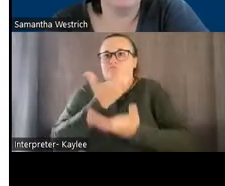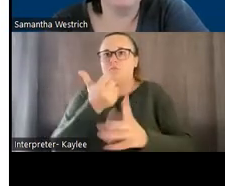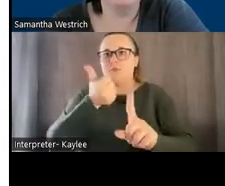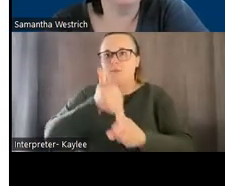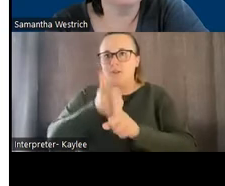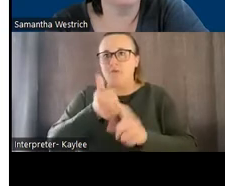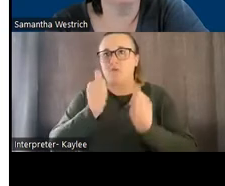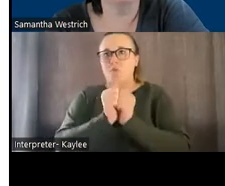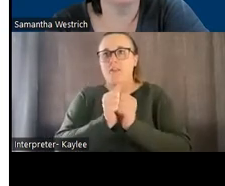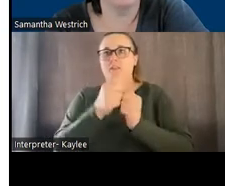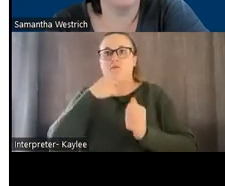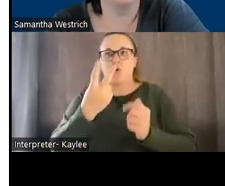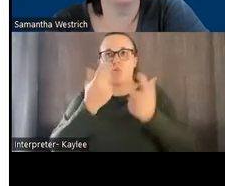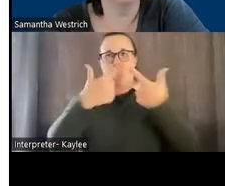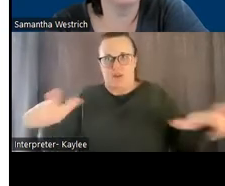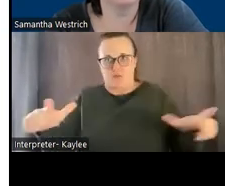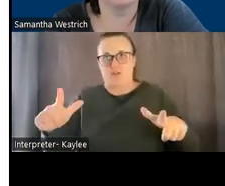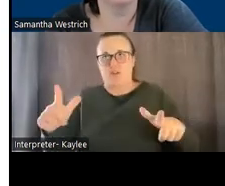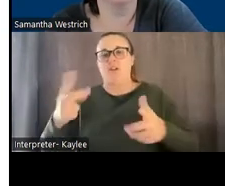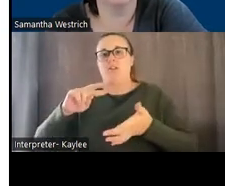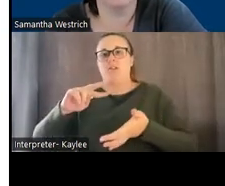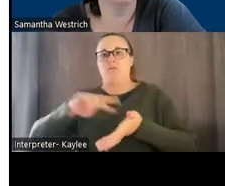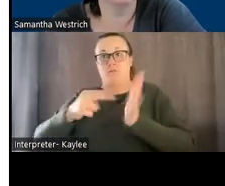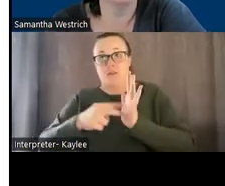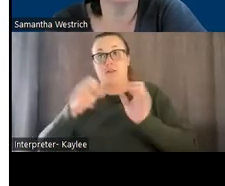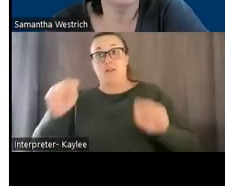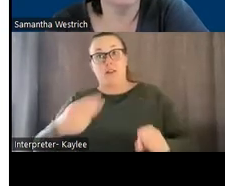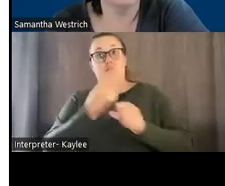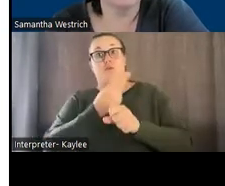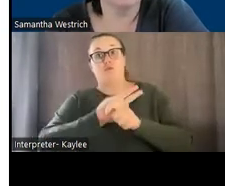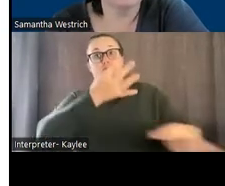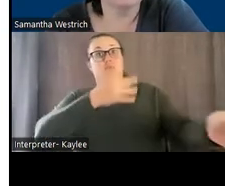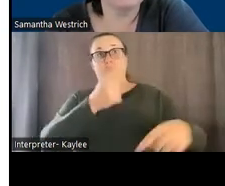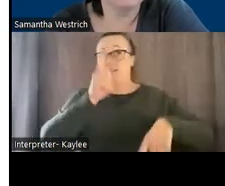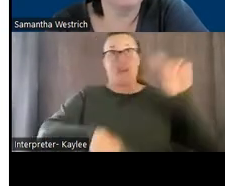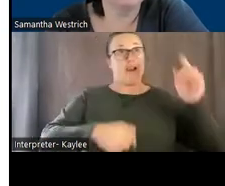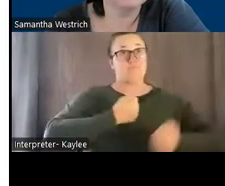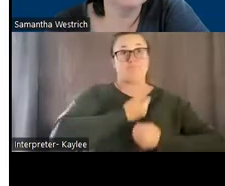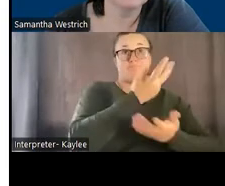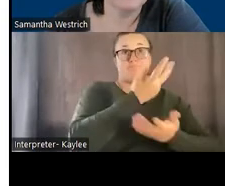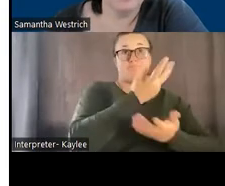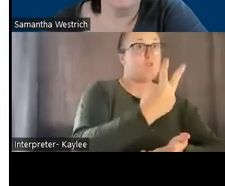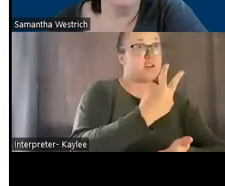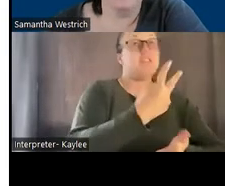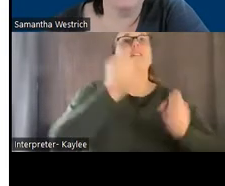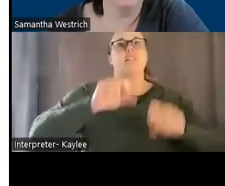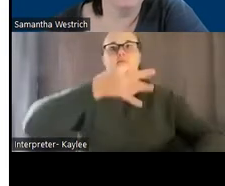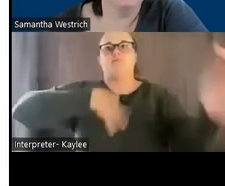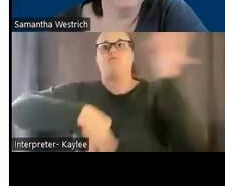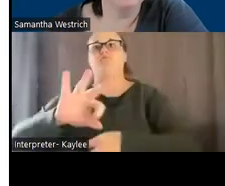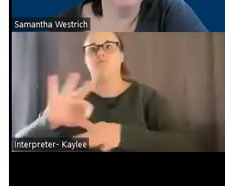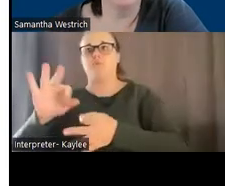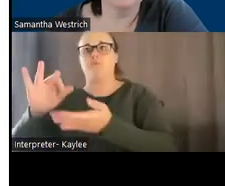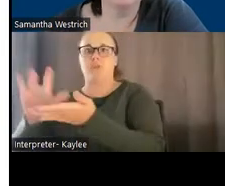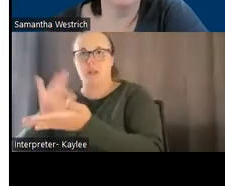And this can be used by children and adults with varying abilities. And these are